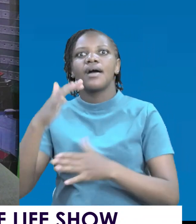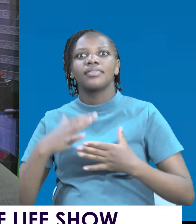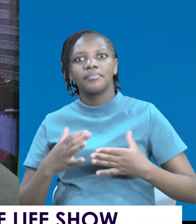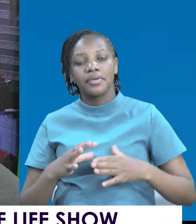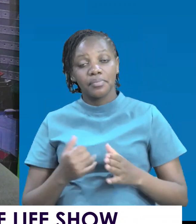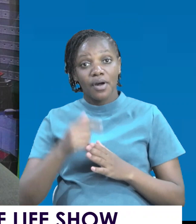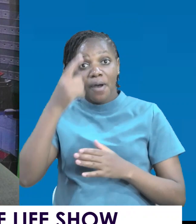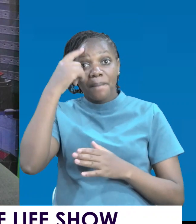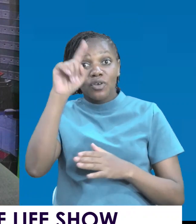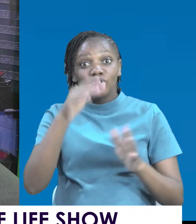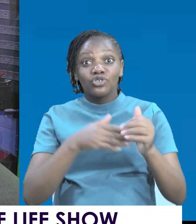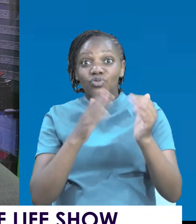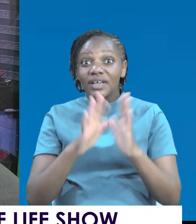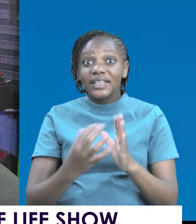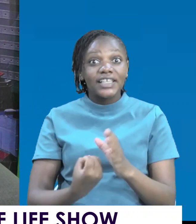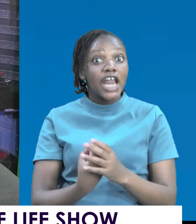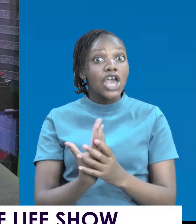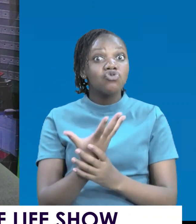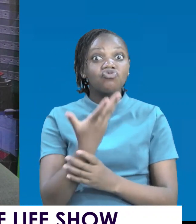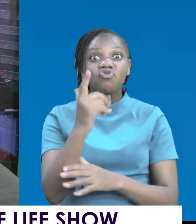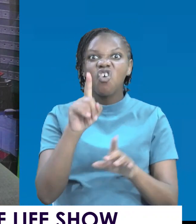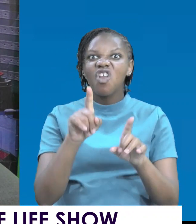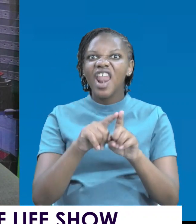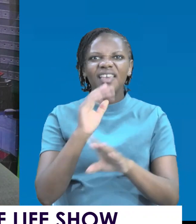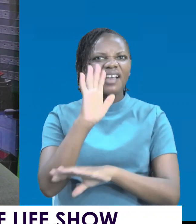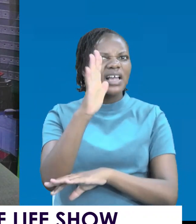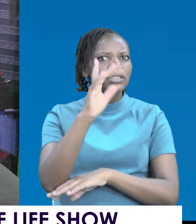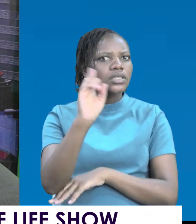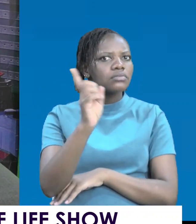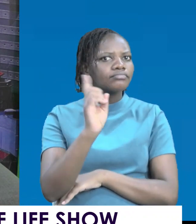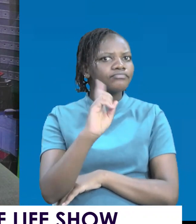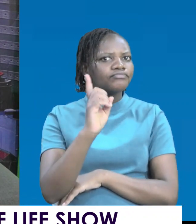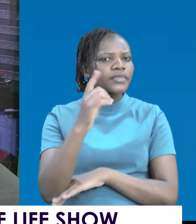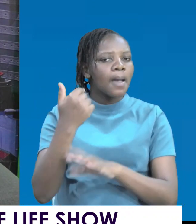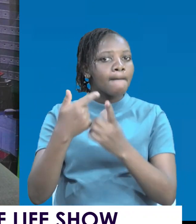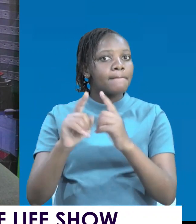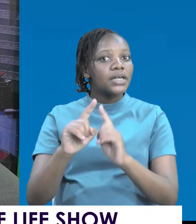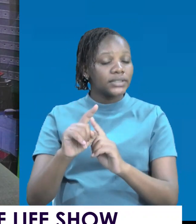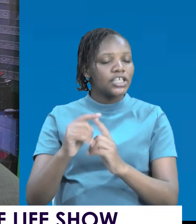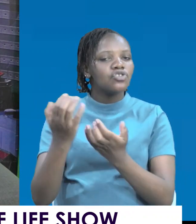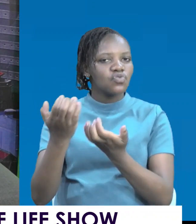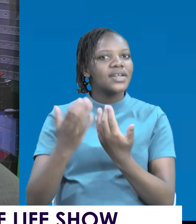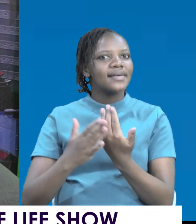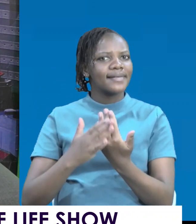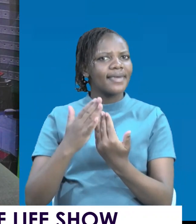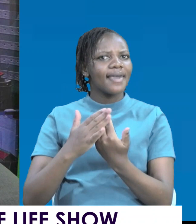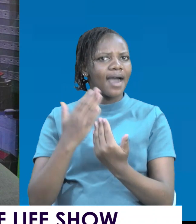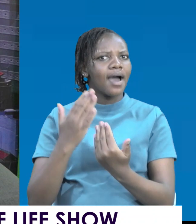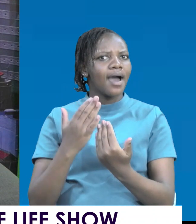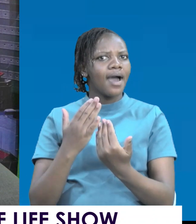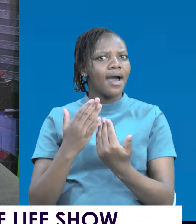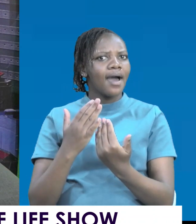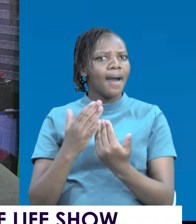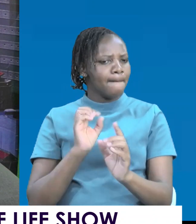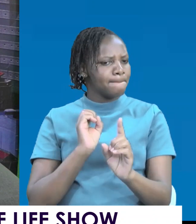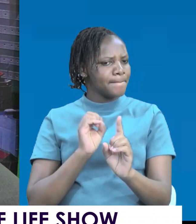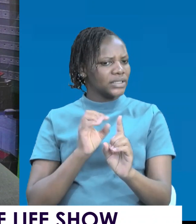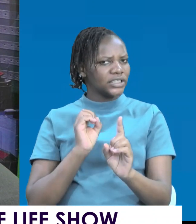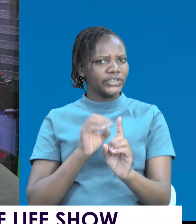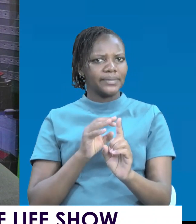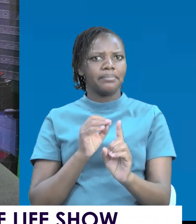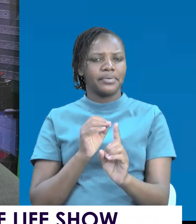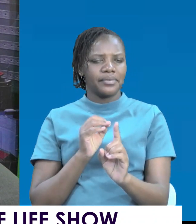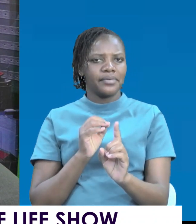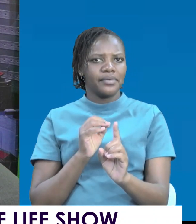grow. You are not a tree that you are just growing. No. You are raised up. You need somebody to raise you up.